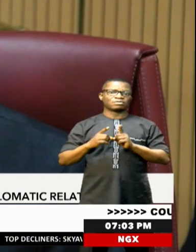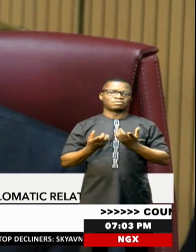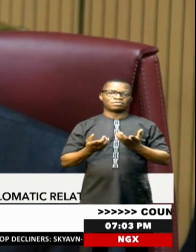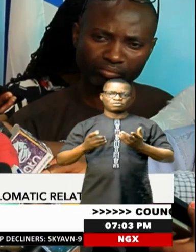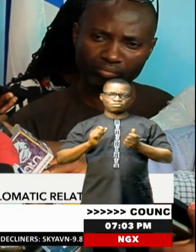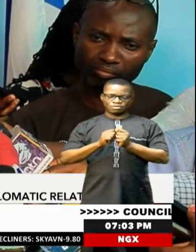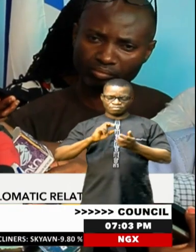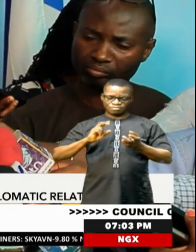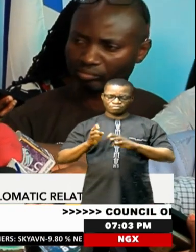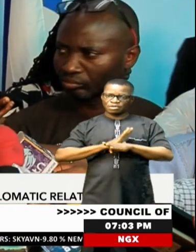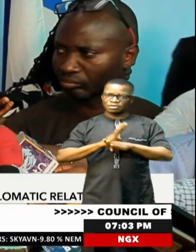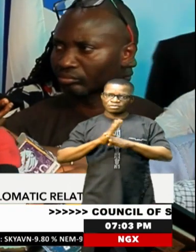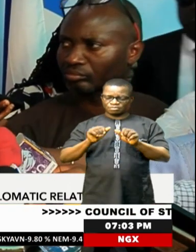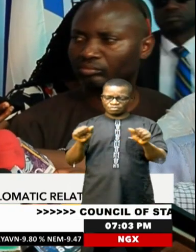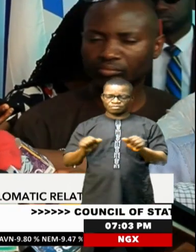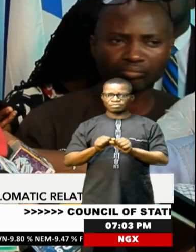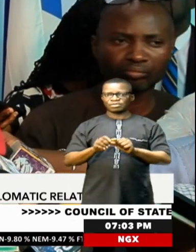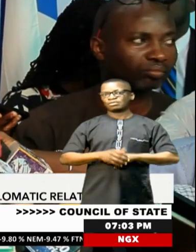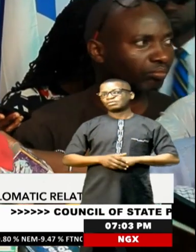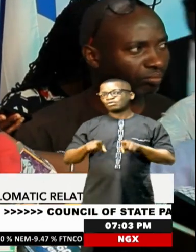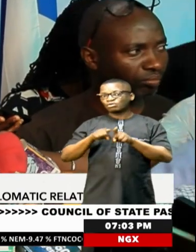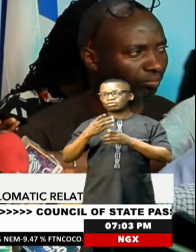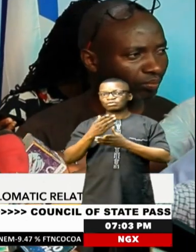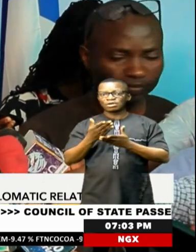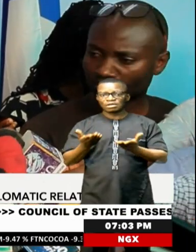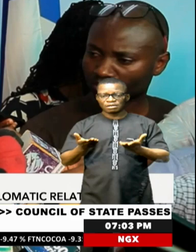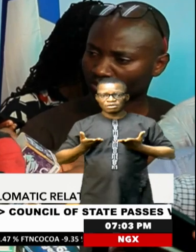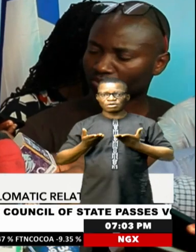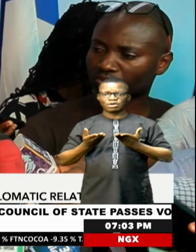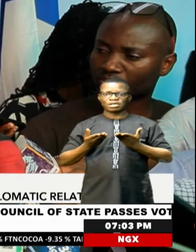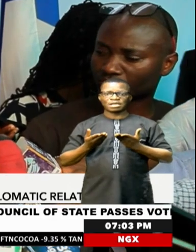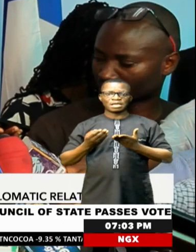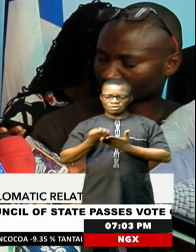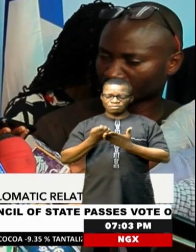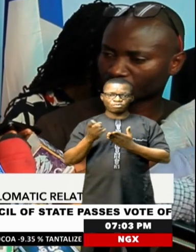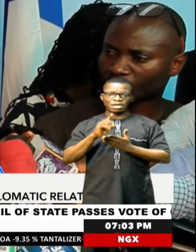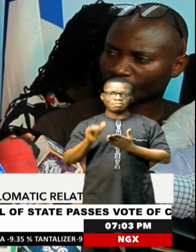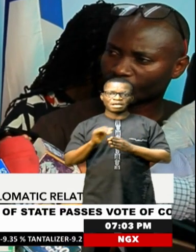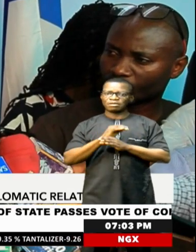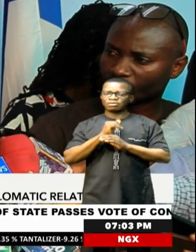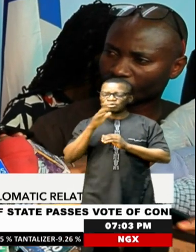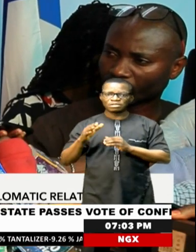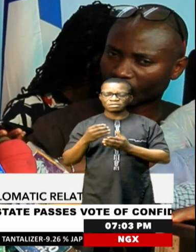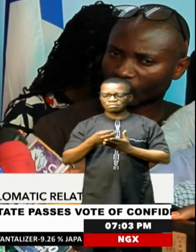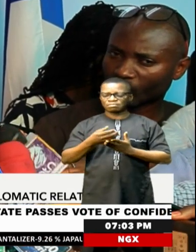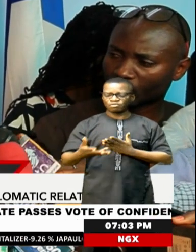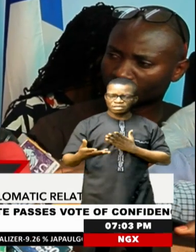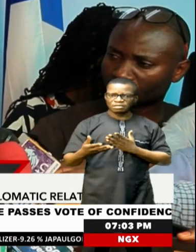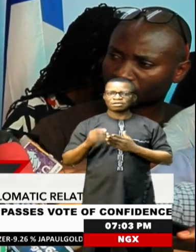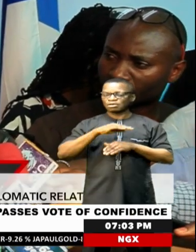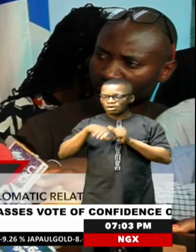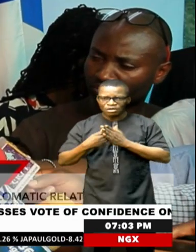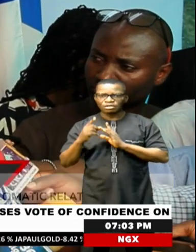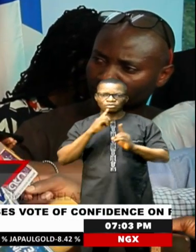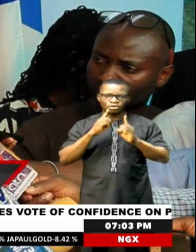change. They have what you refer to as a cyclical economy, where nothing goes to waste. So all this talk